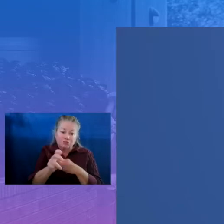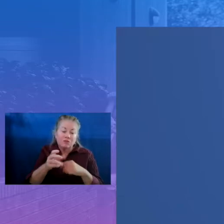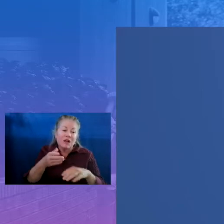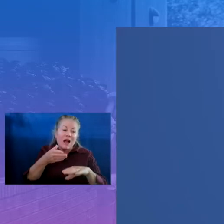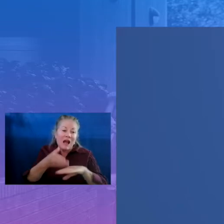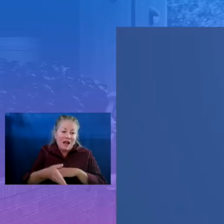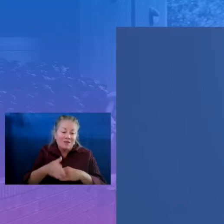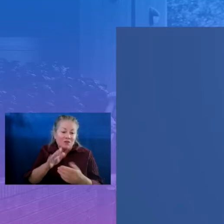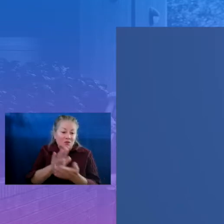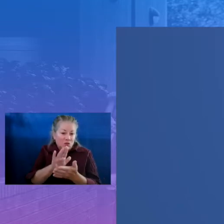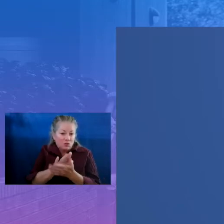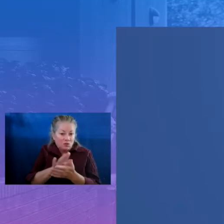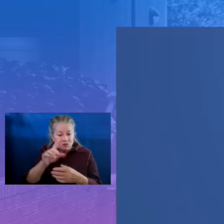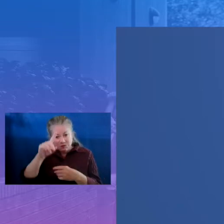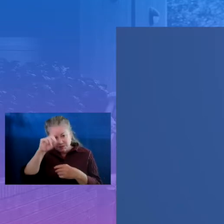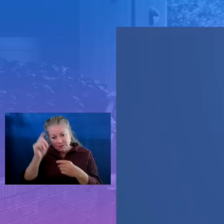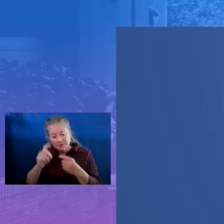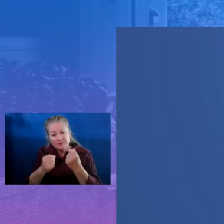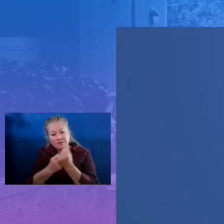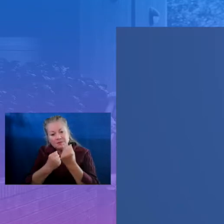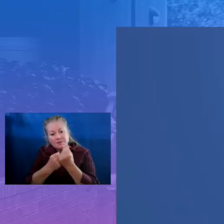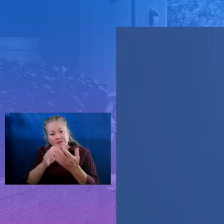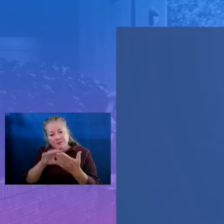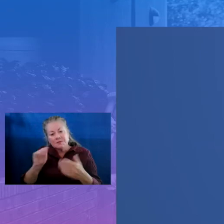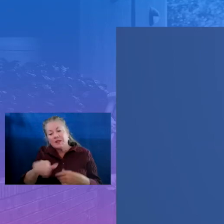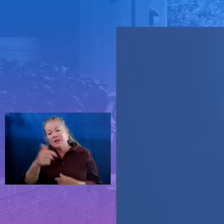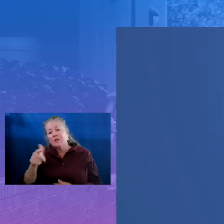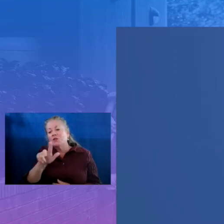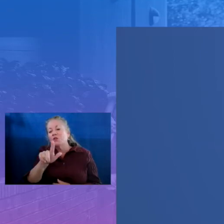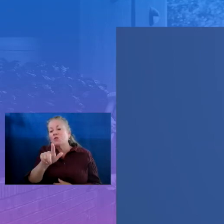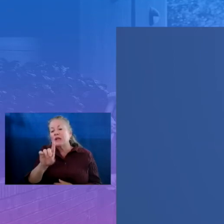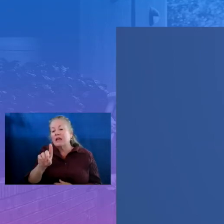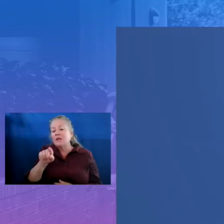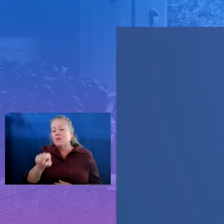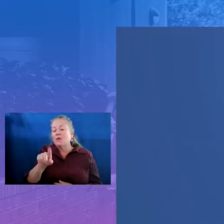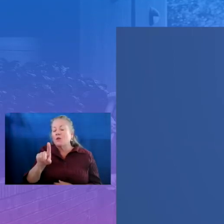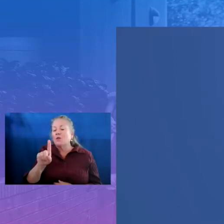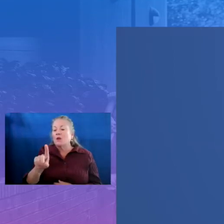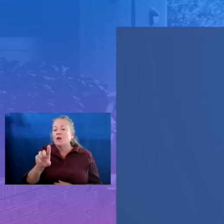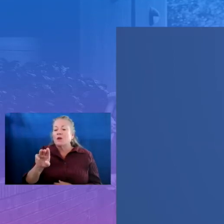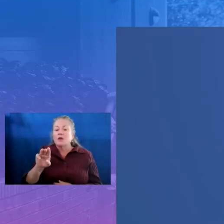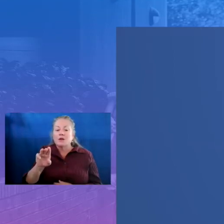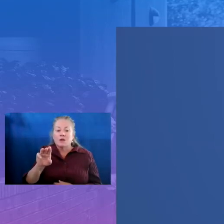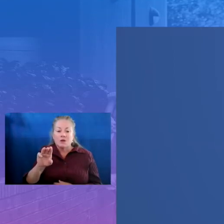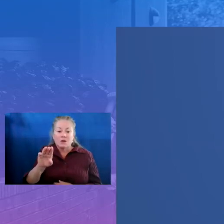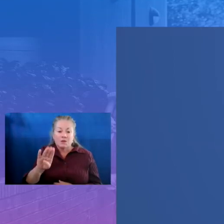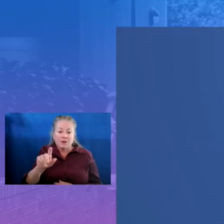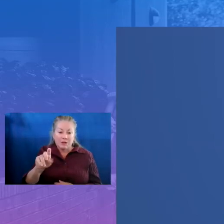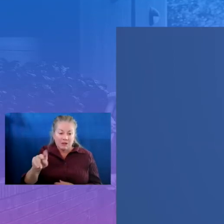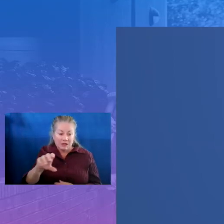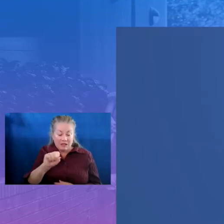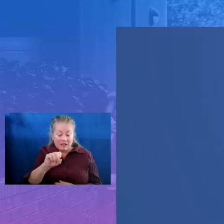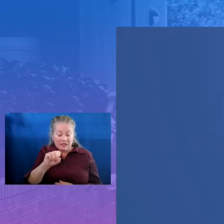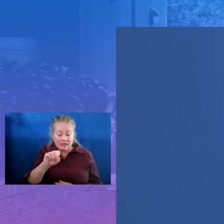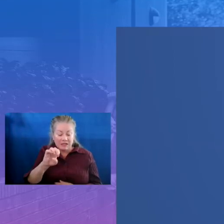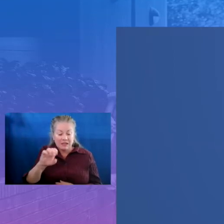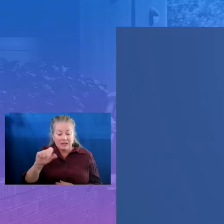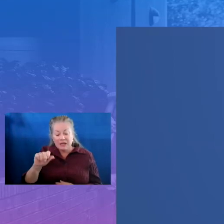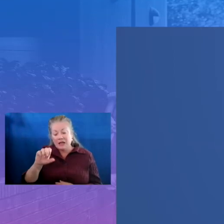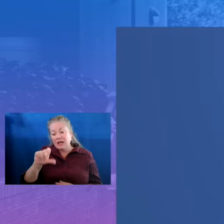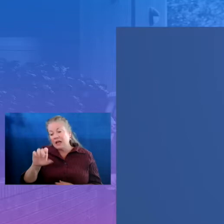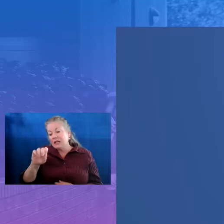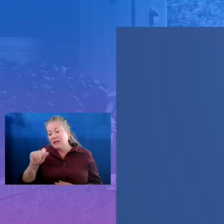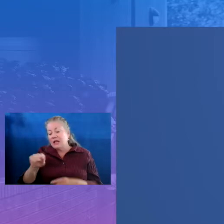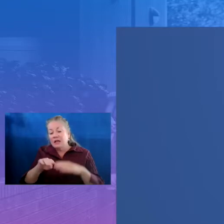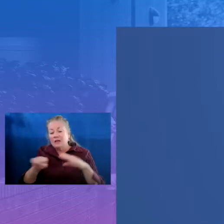summer learning across the country, and another $28.1 billion of set-asides at the SEA and LEA level that focus on addressing